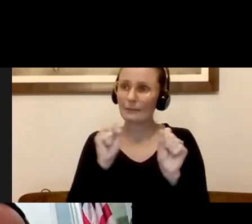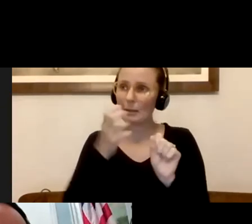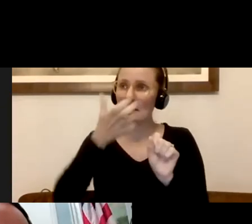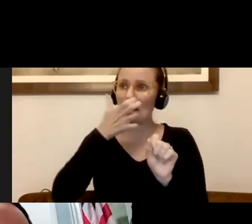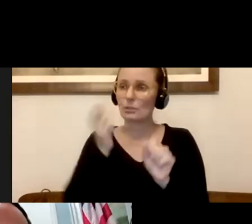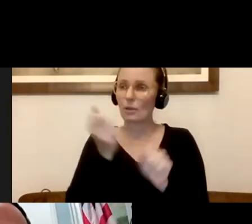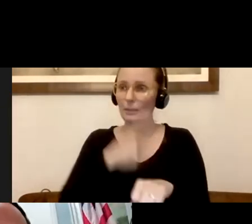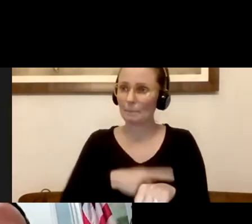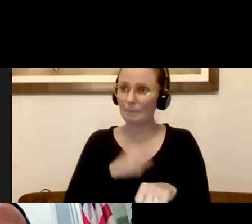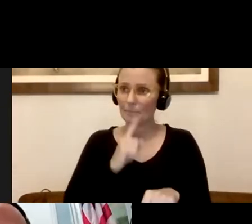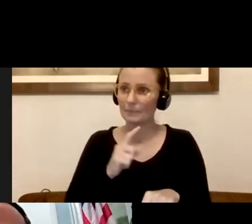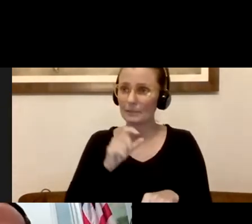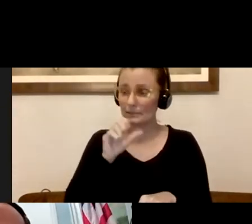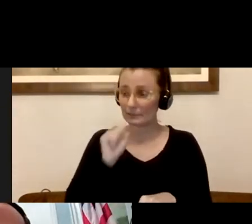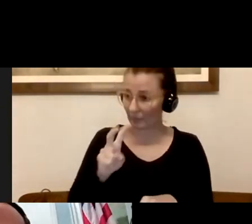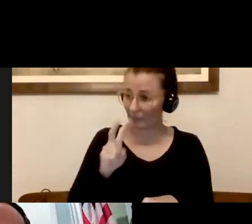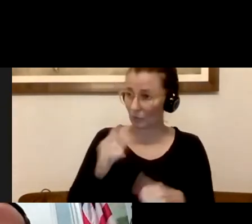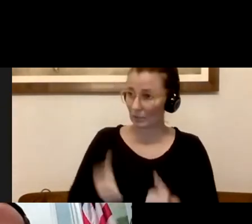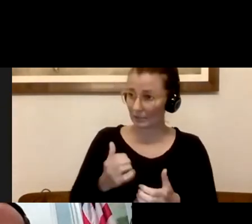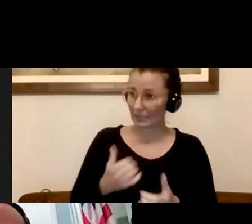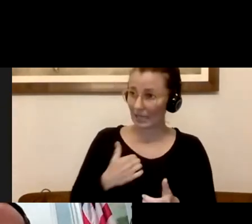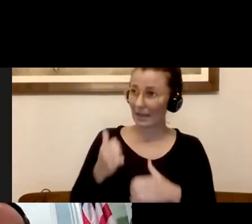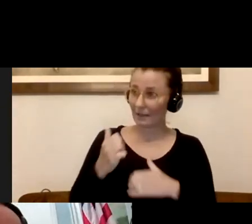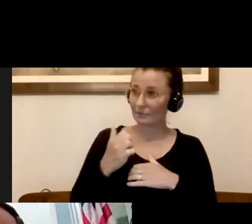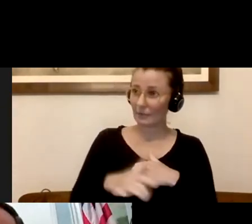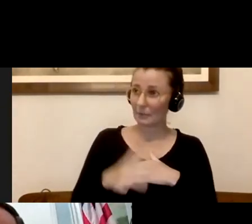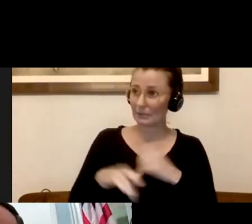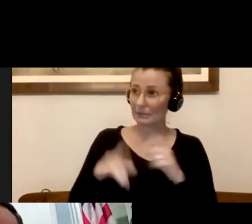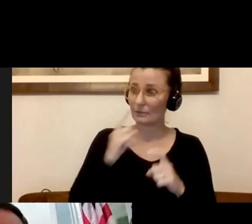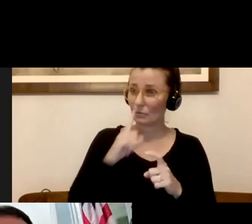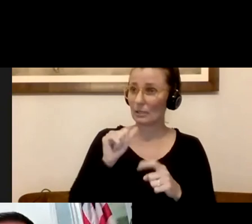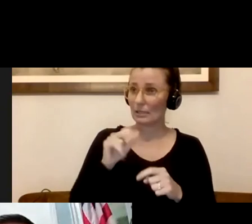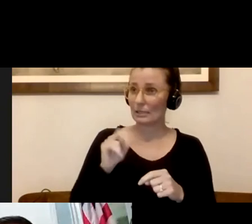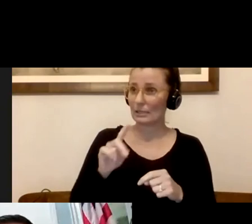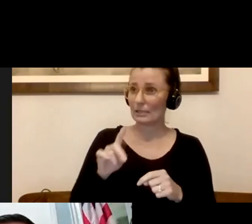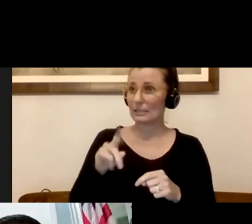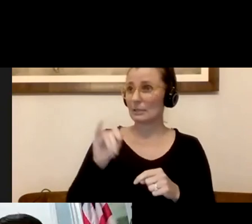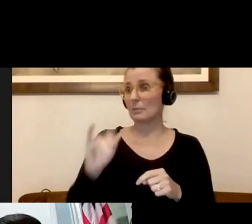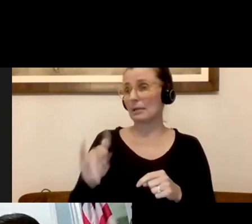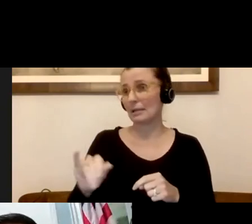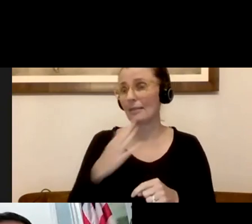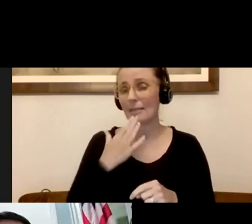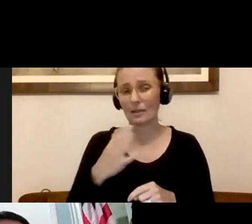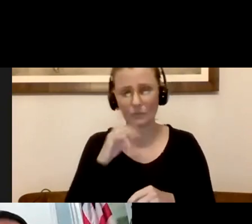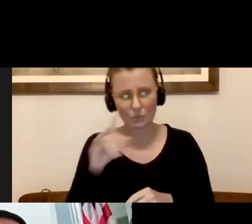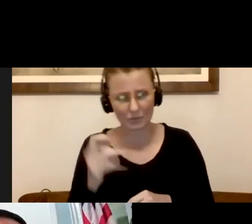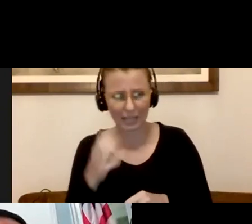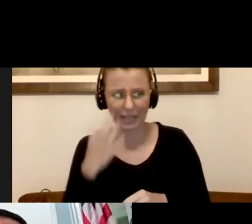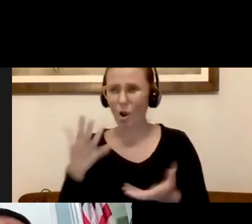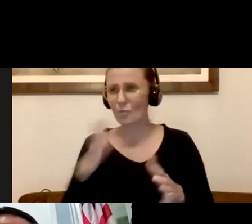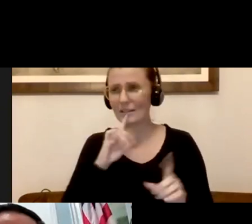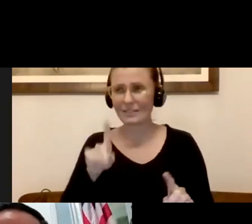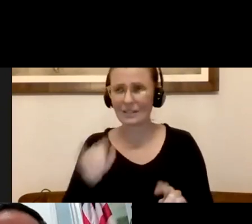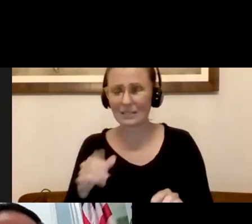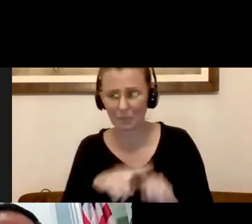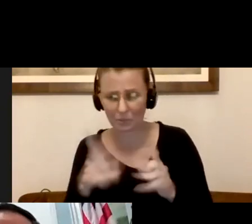opportunity to be tested for antibodies? Thank you so much for the zoom forums, Jules Drake. Thank you, Jules, for the question, Doug. I know we've kind of answered this already. Do you want to